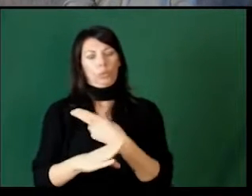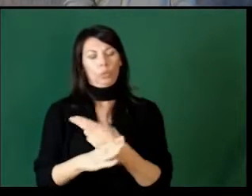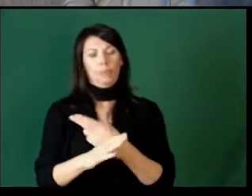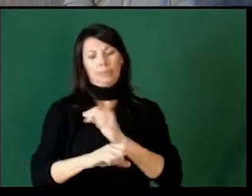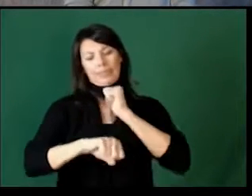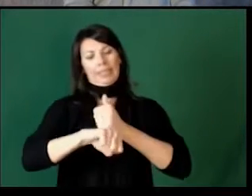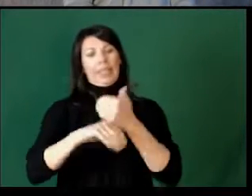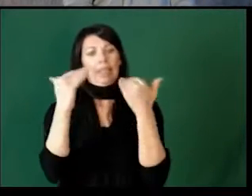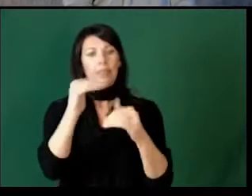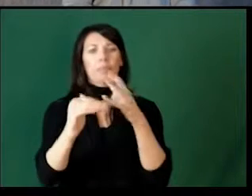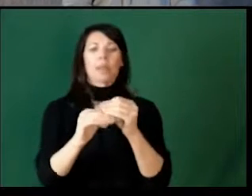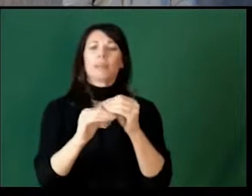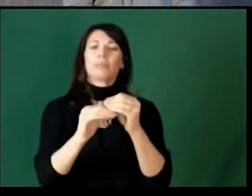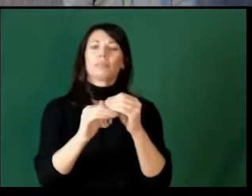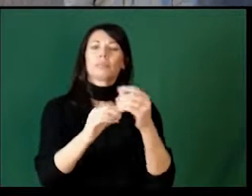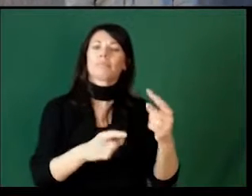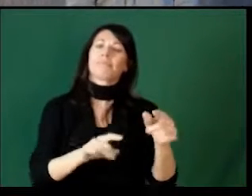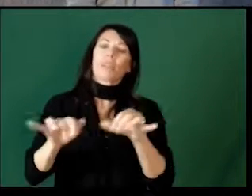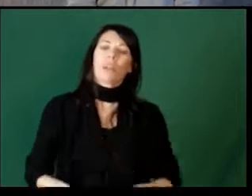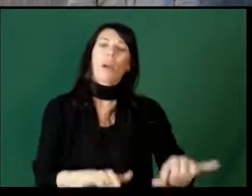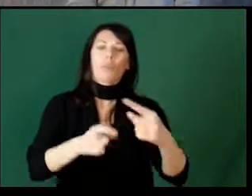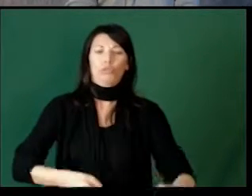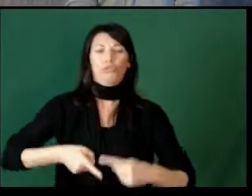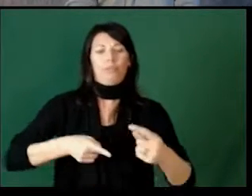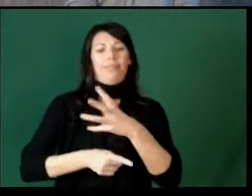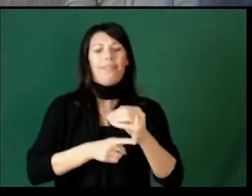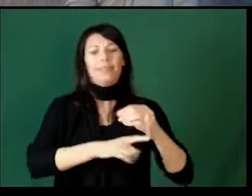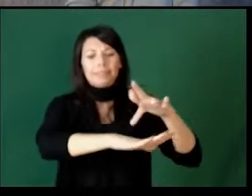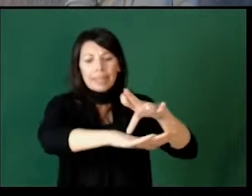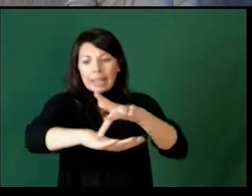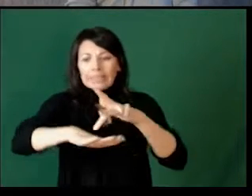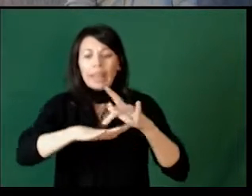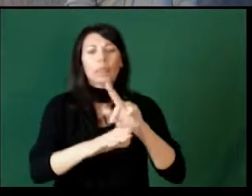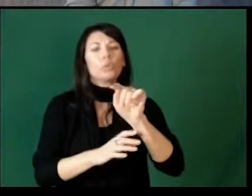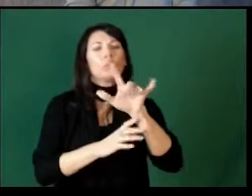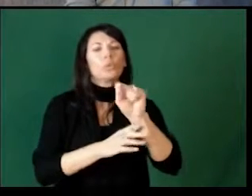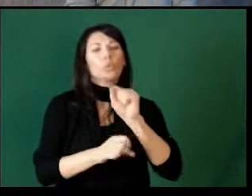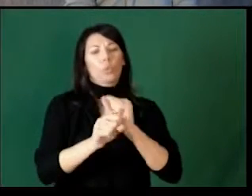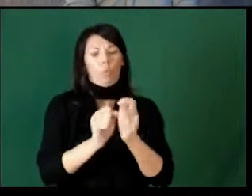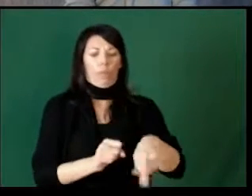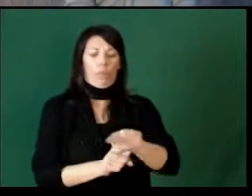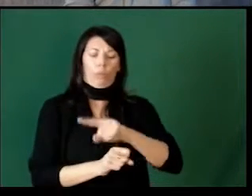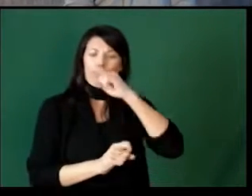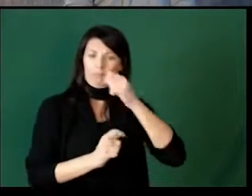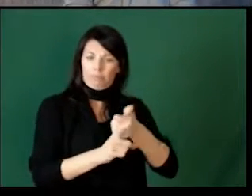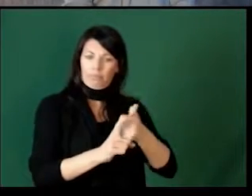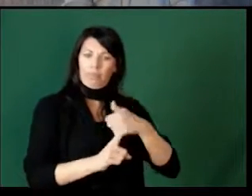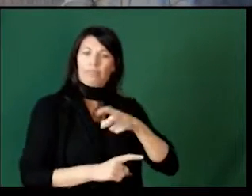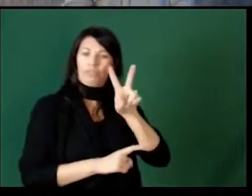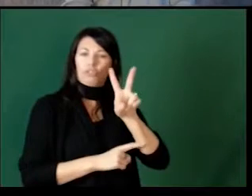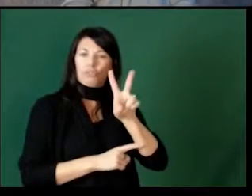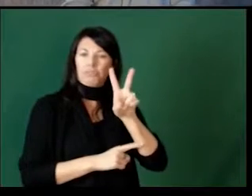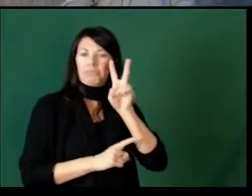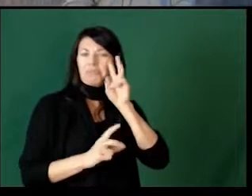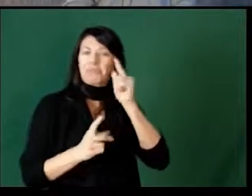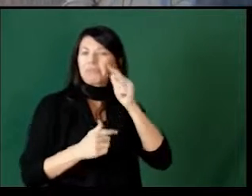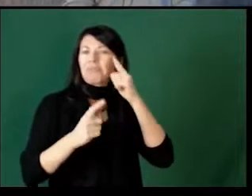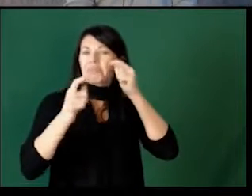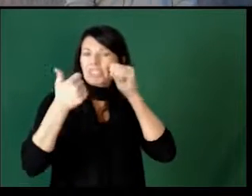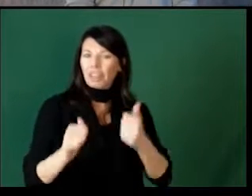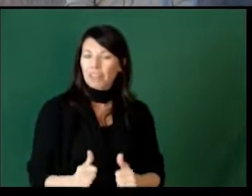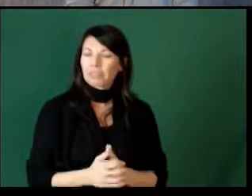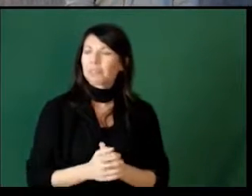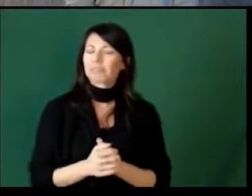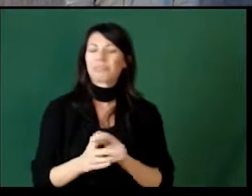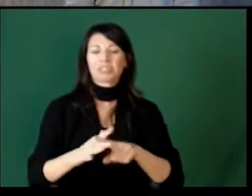setting limits, some common struggles, and tactile tools that can help in working with children with vision loss. And starting with the basic,